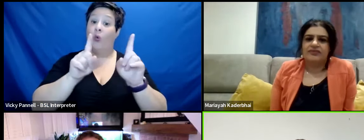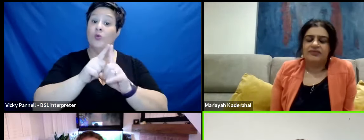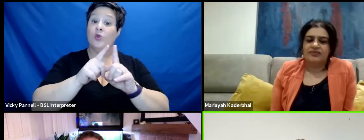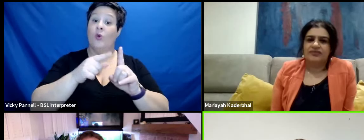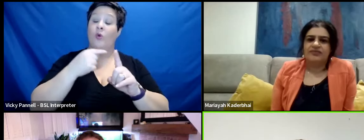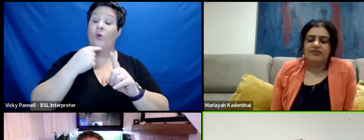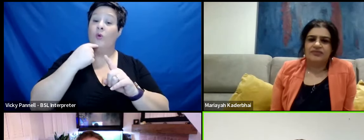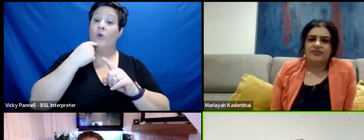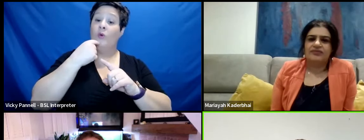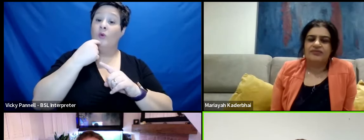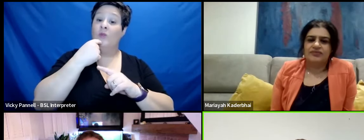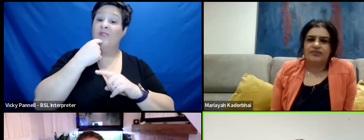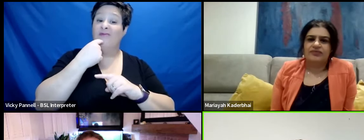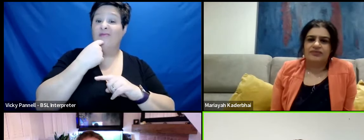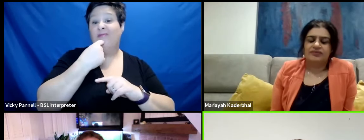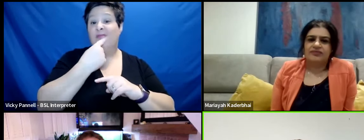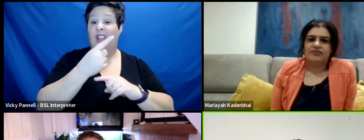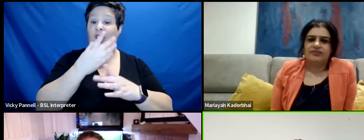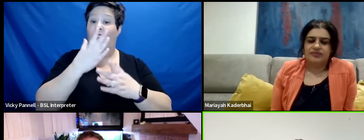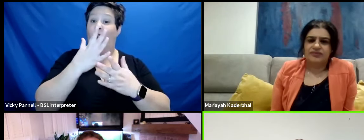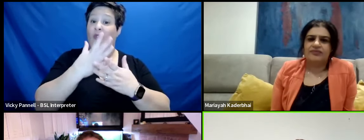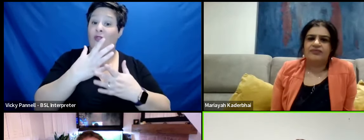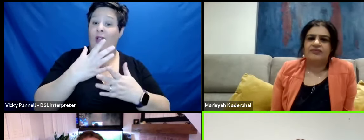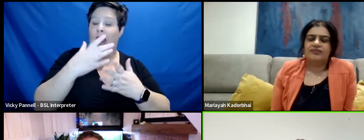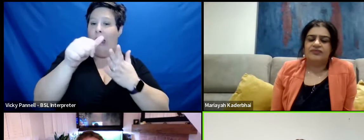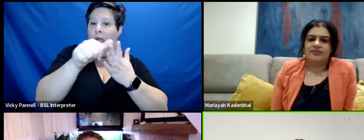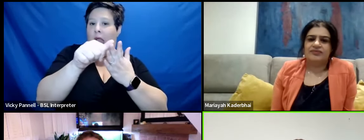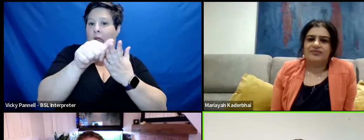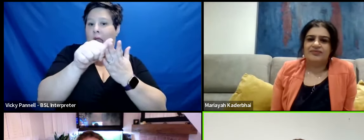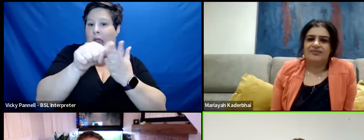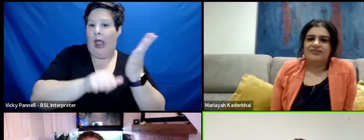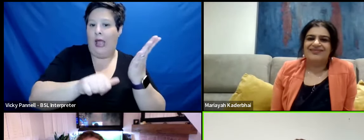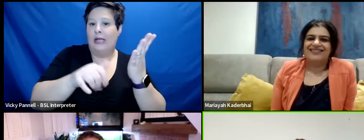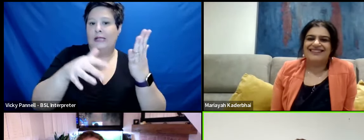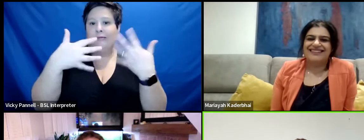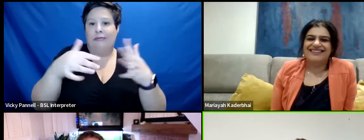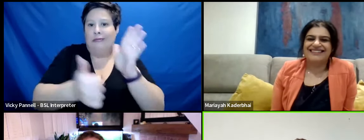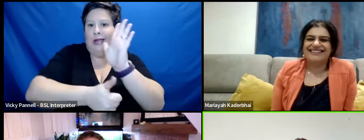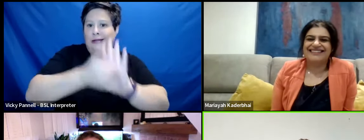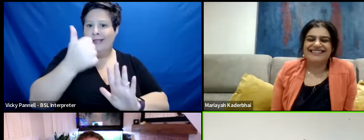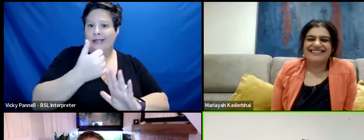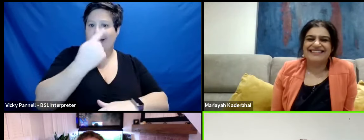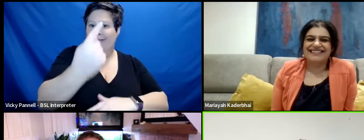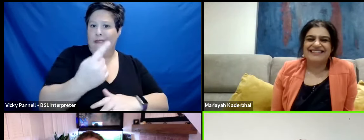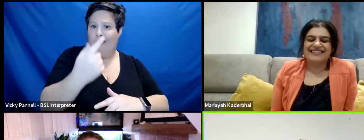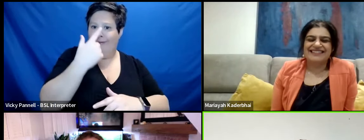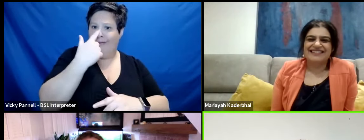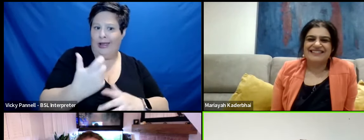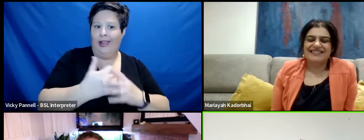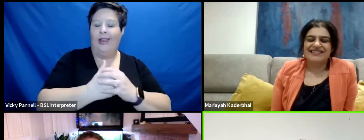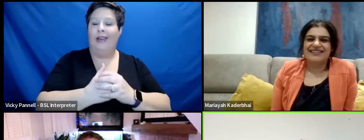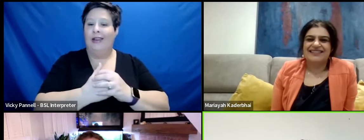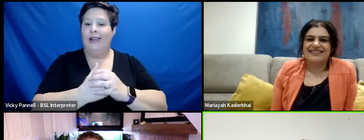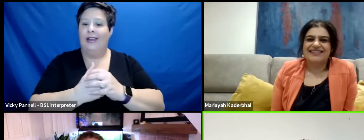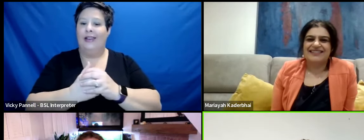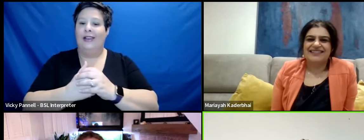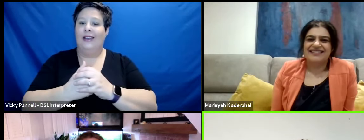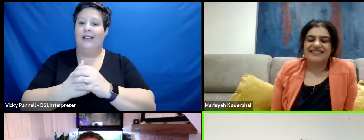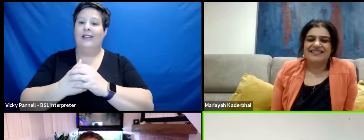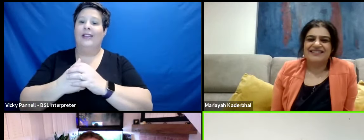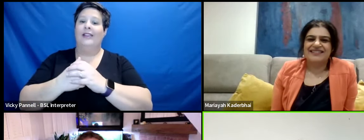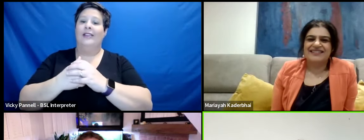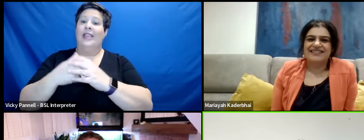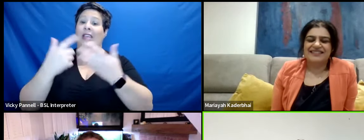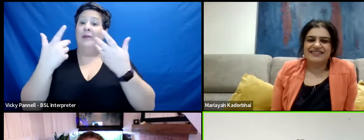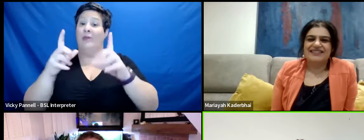this really daunting list of masterful skills he can, you know, do with the ease of a man. been